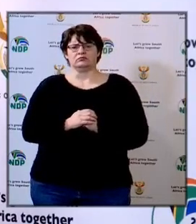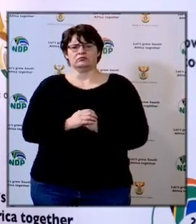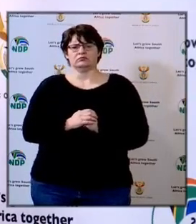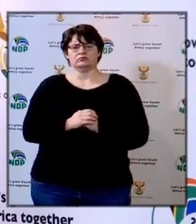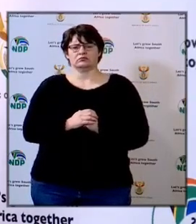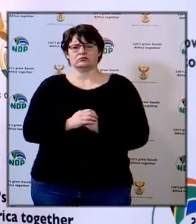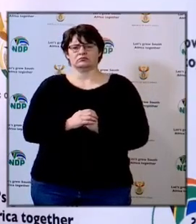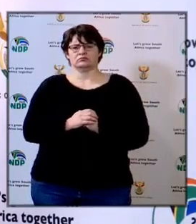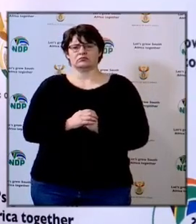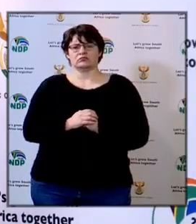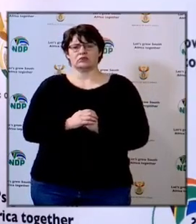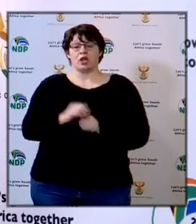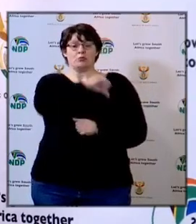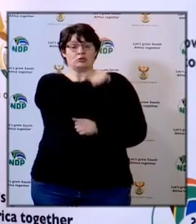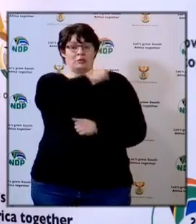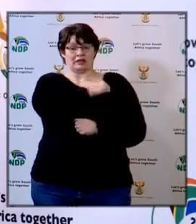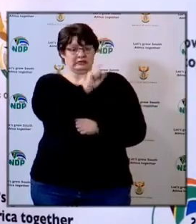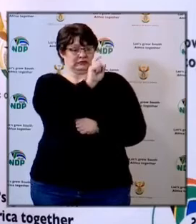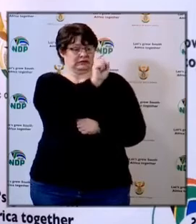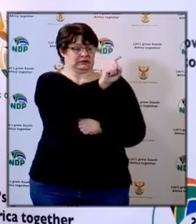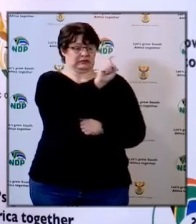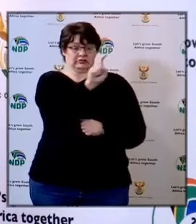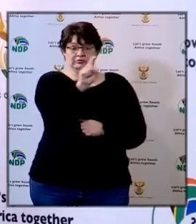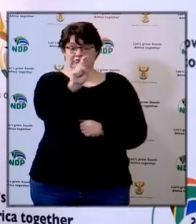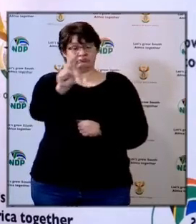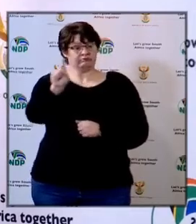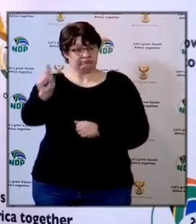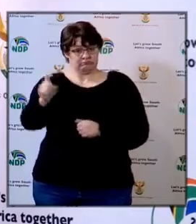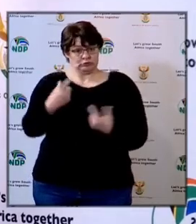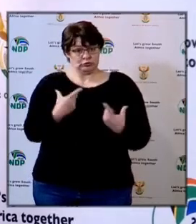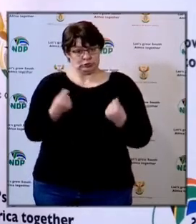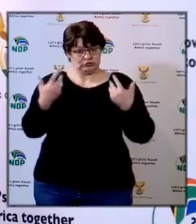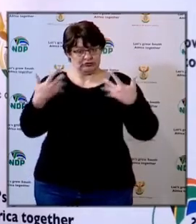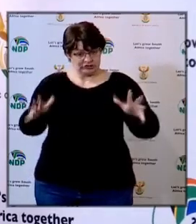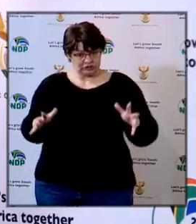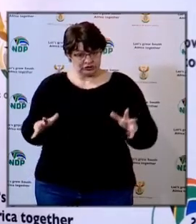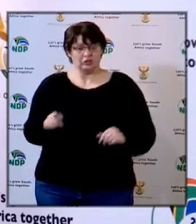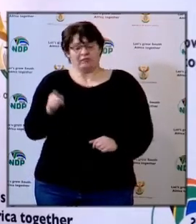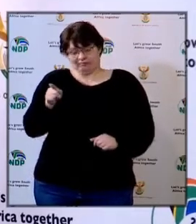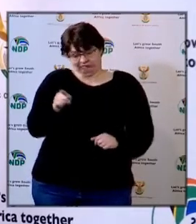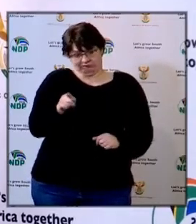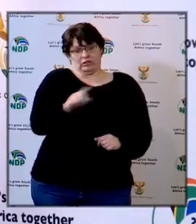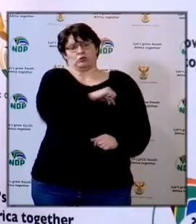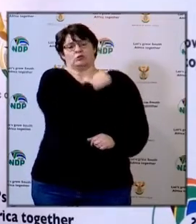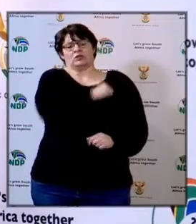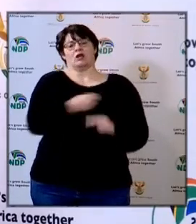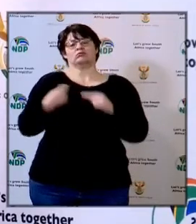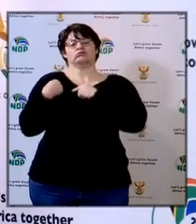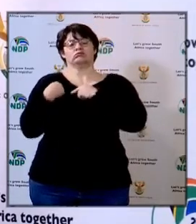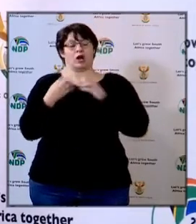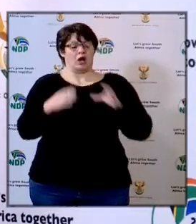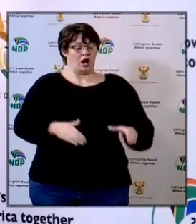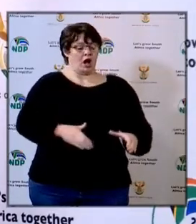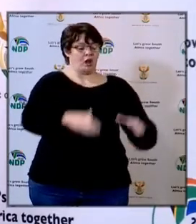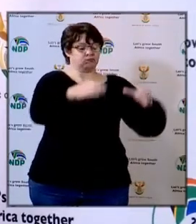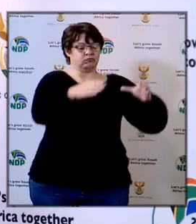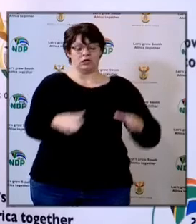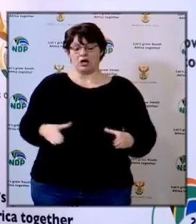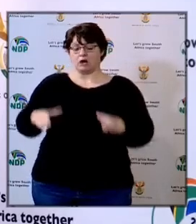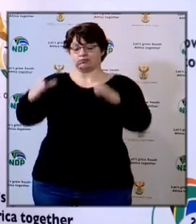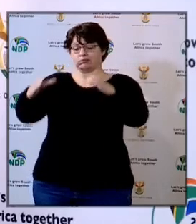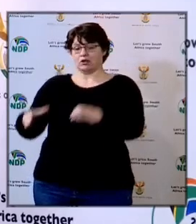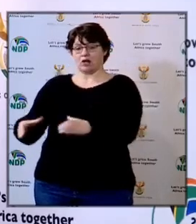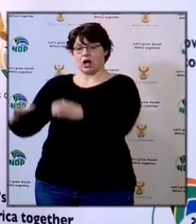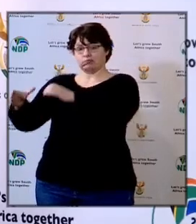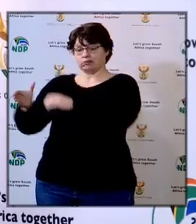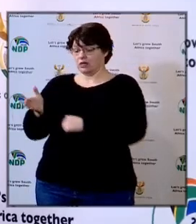is principally performed by the municipalities that of filling the tanks or storage